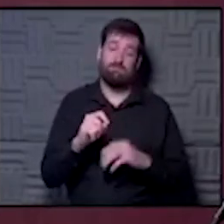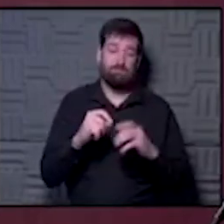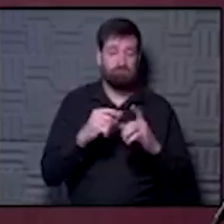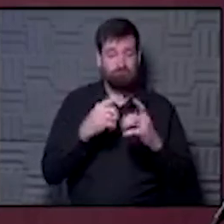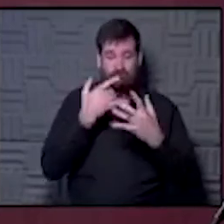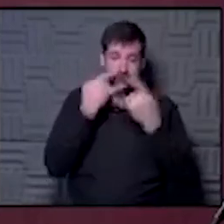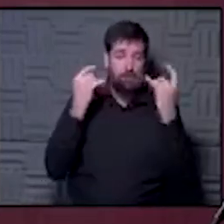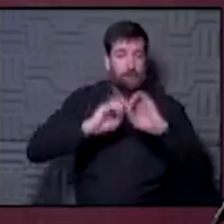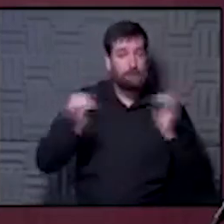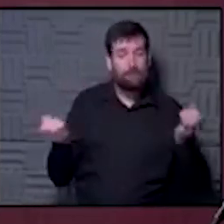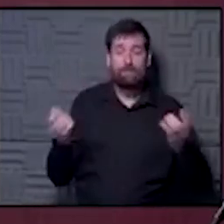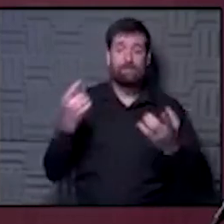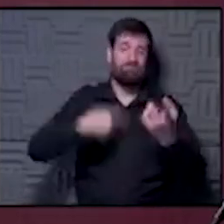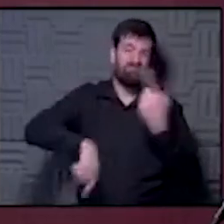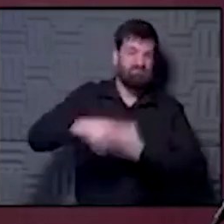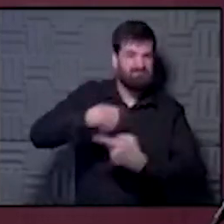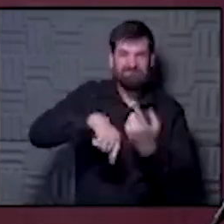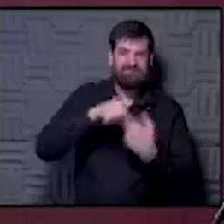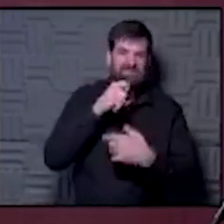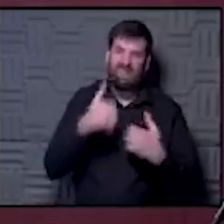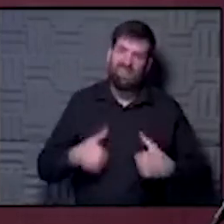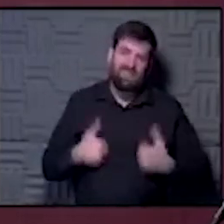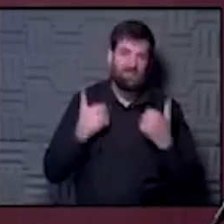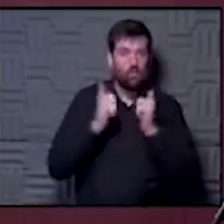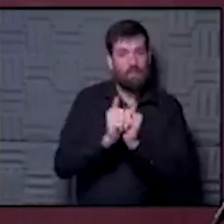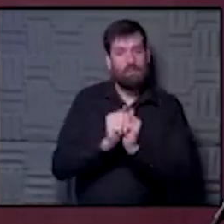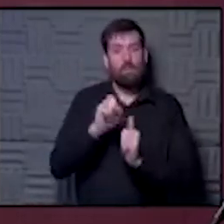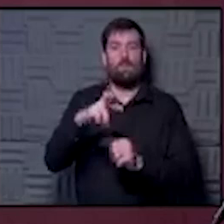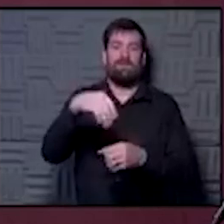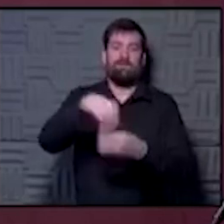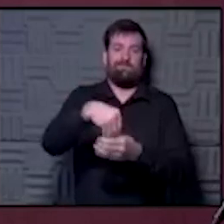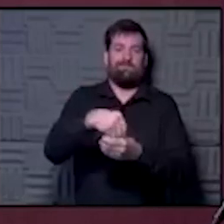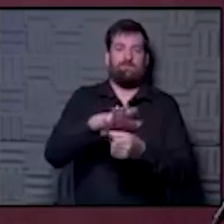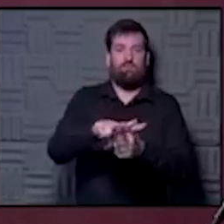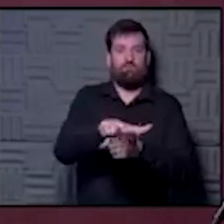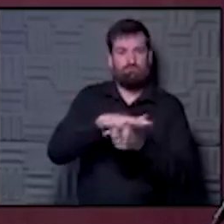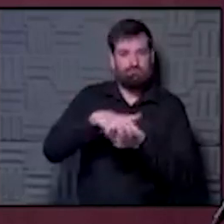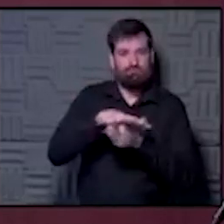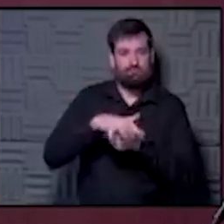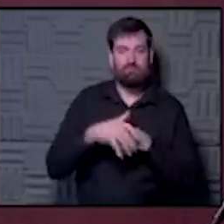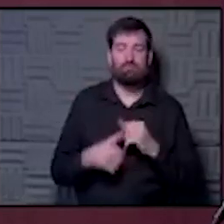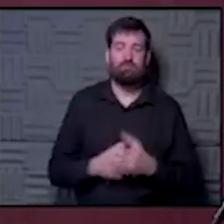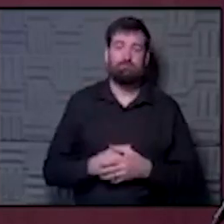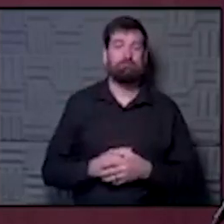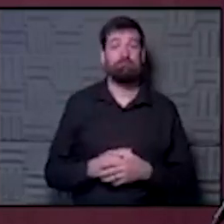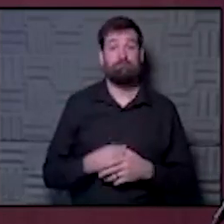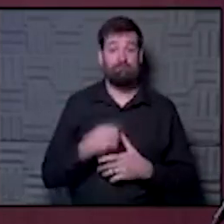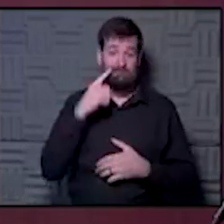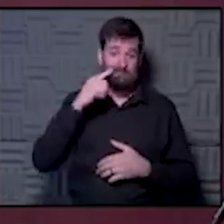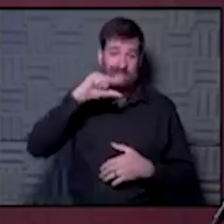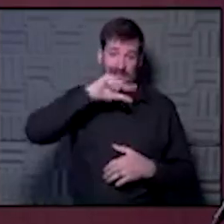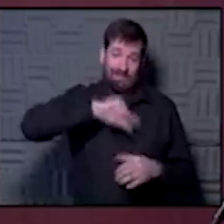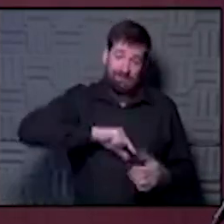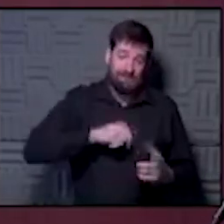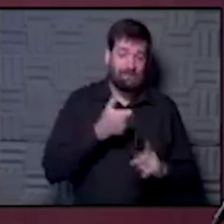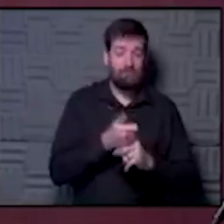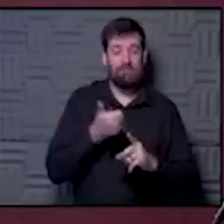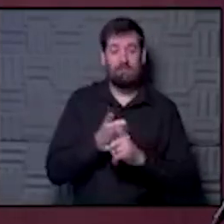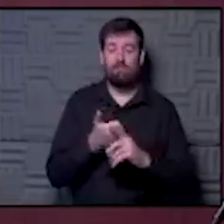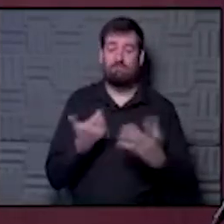off and you're dealing with folks that you haven't been living with or included in your bubble. So I think Thanksgiving itself is